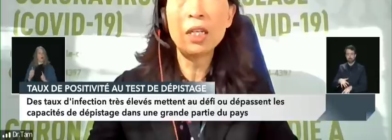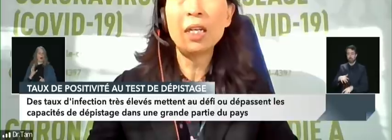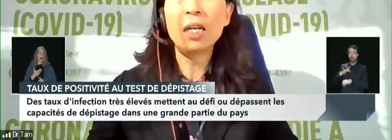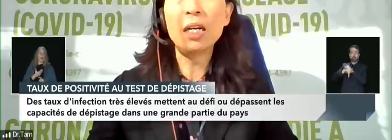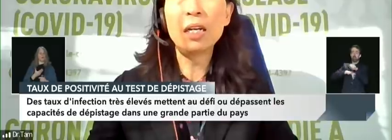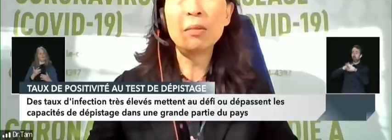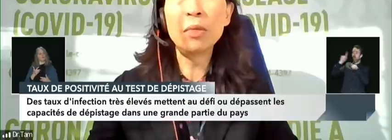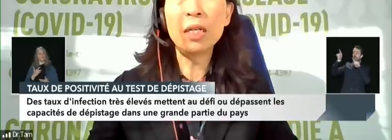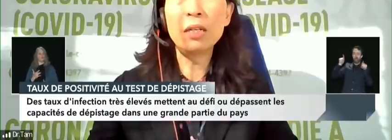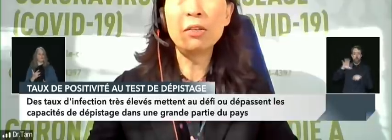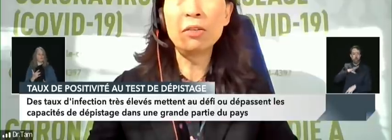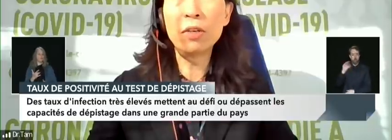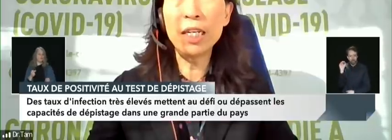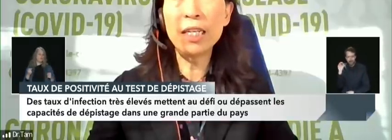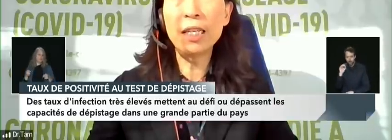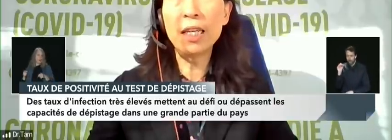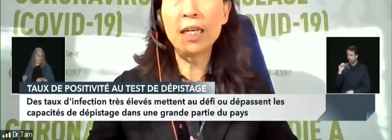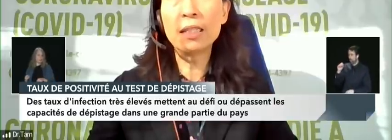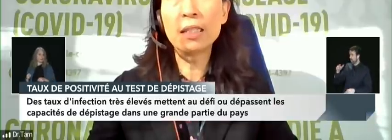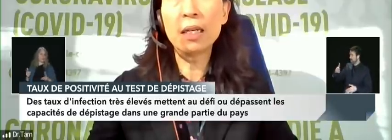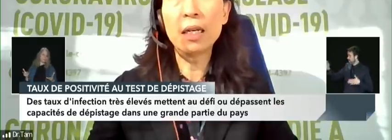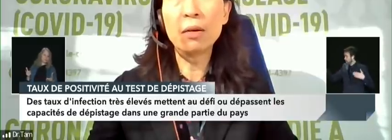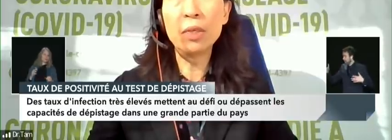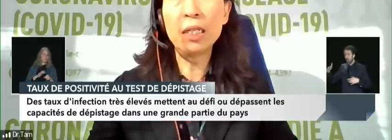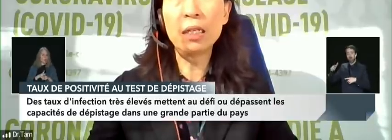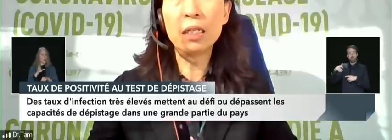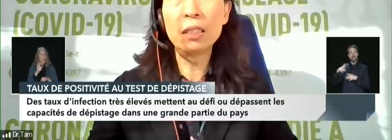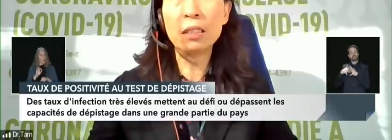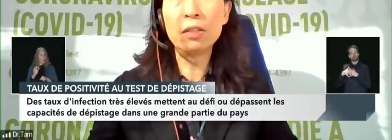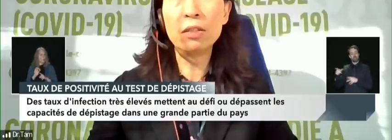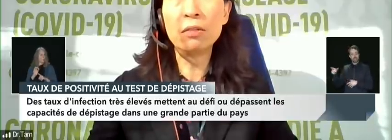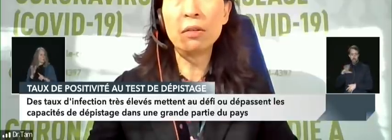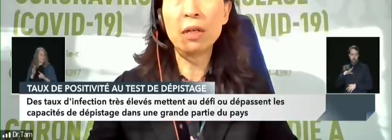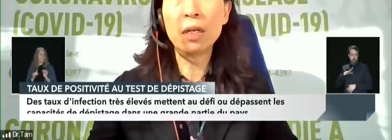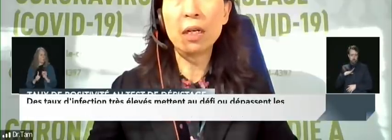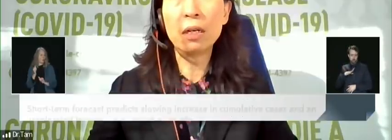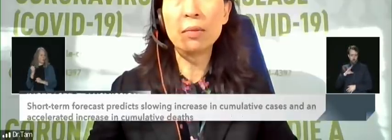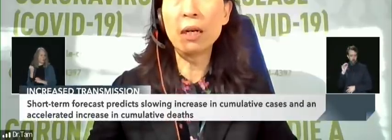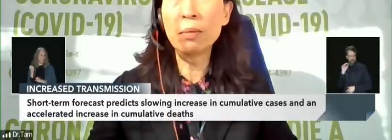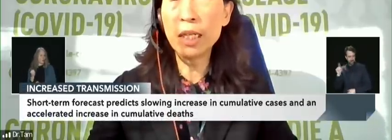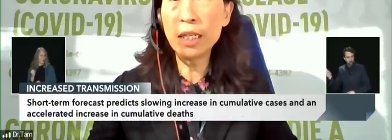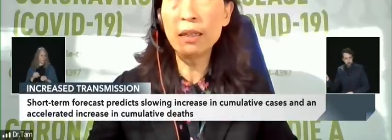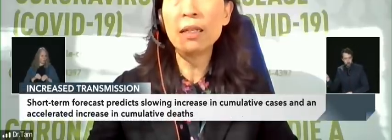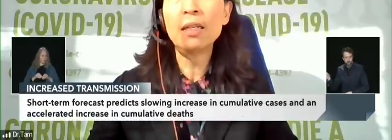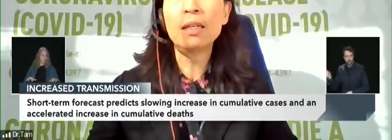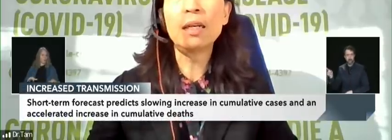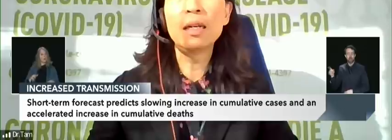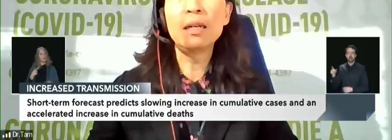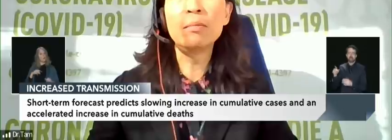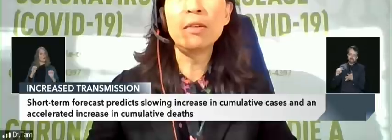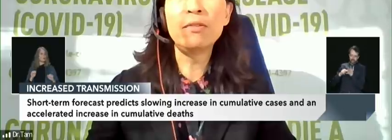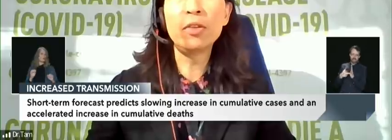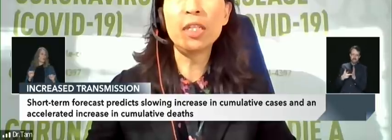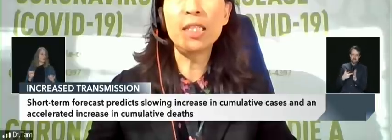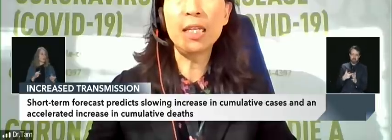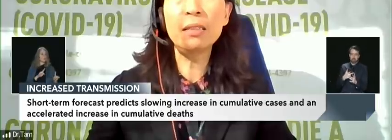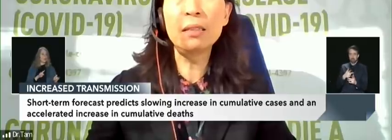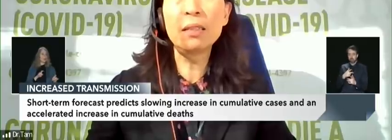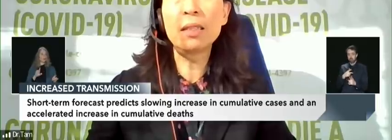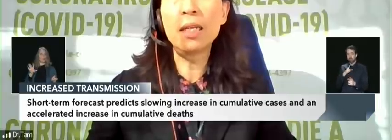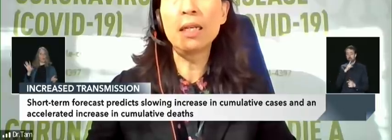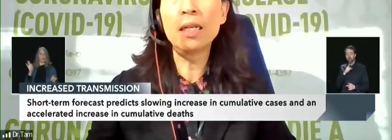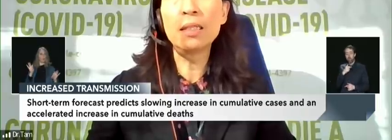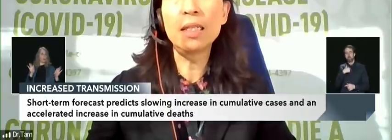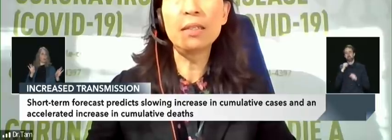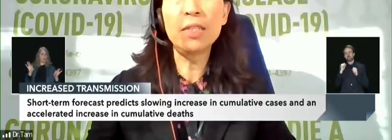part you're right in that we could do sampling for the